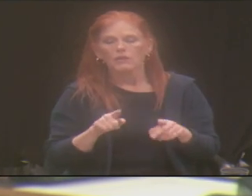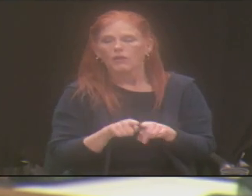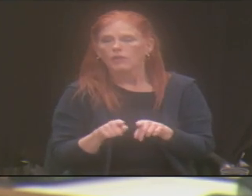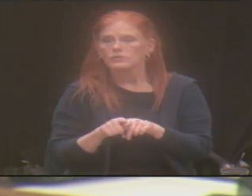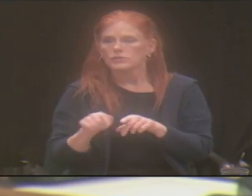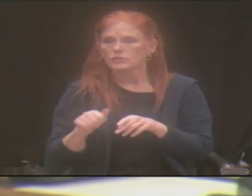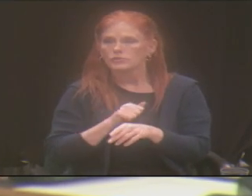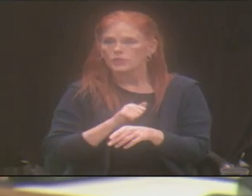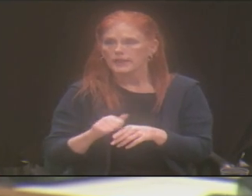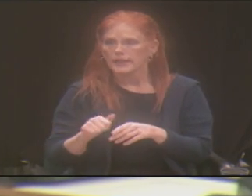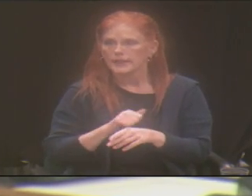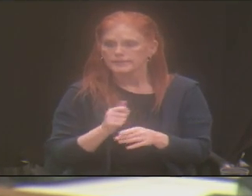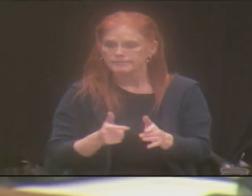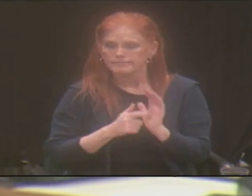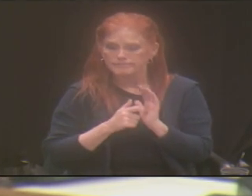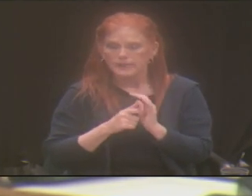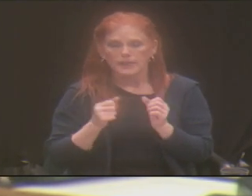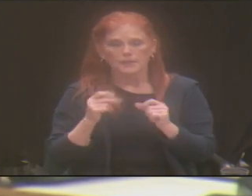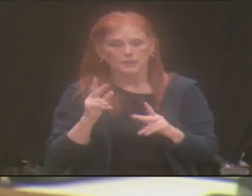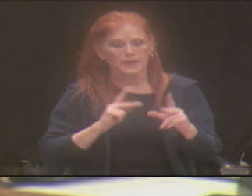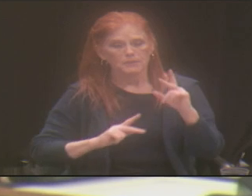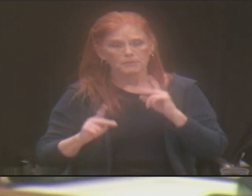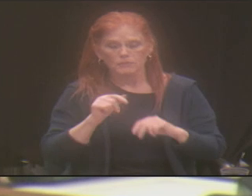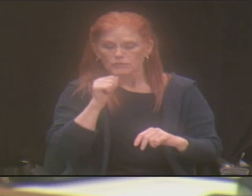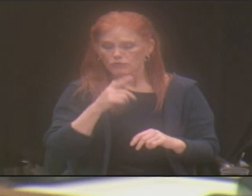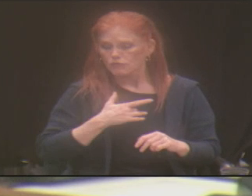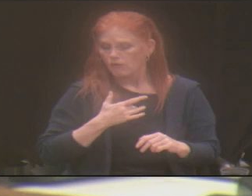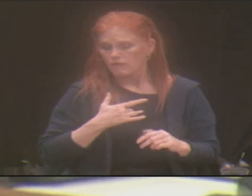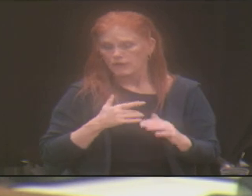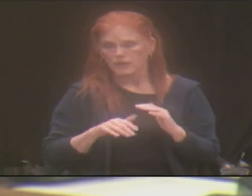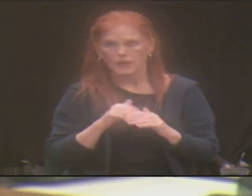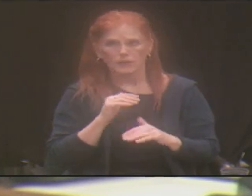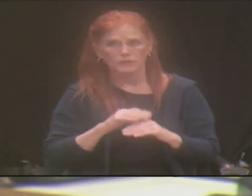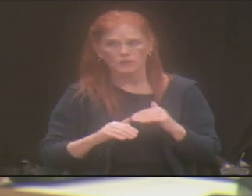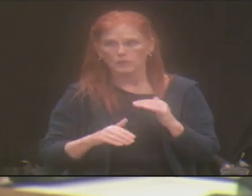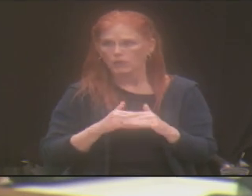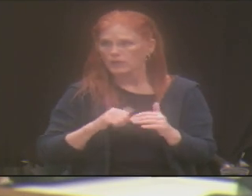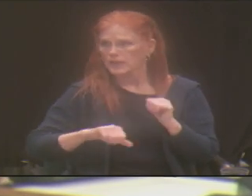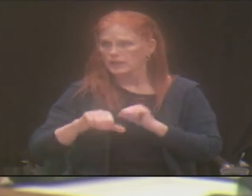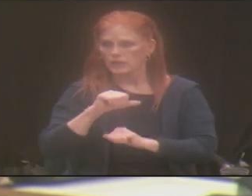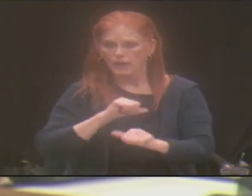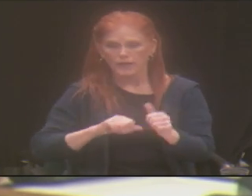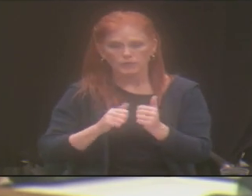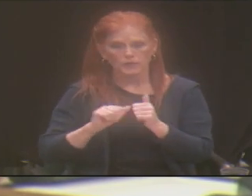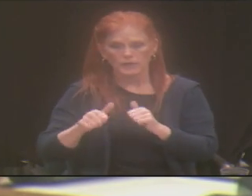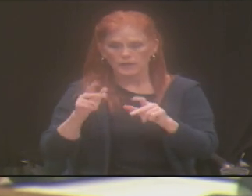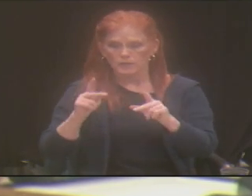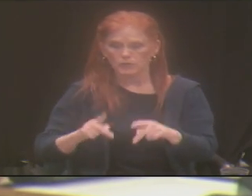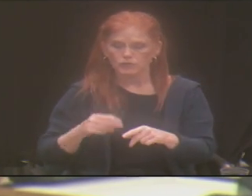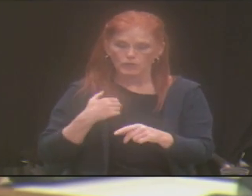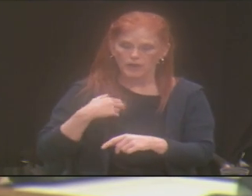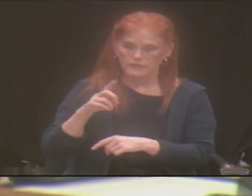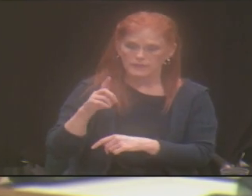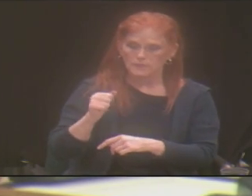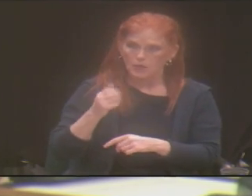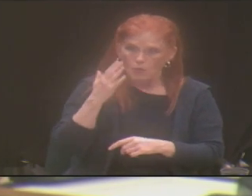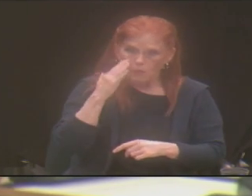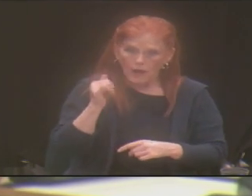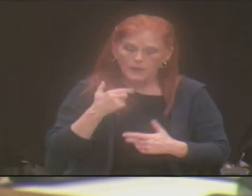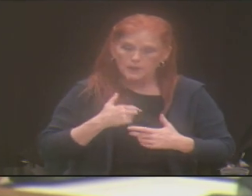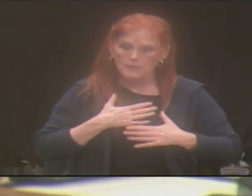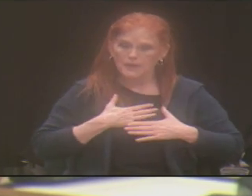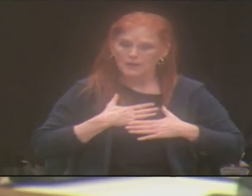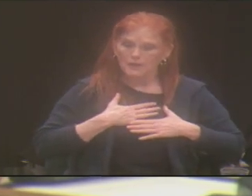individuals do not feel comfortable interacting with disabilities, not because they don't have the heart